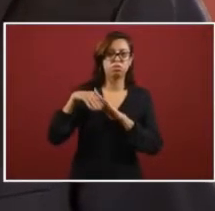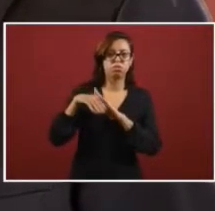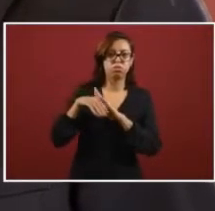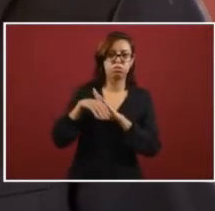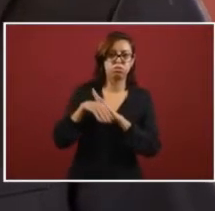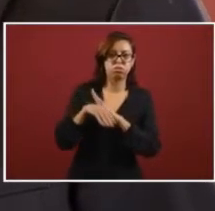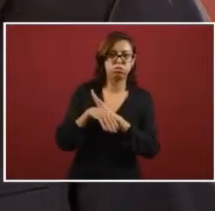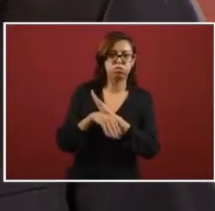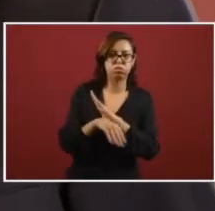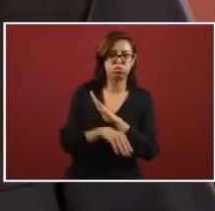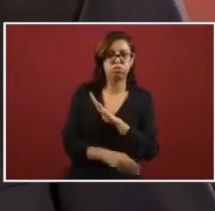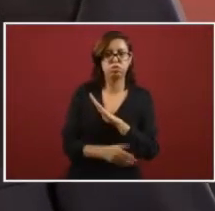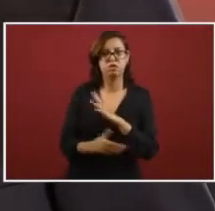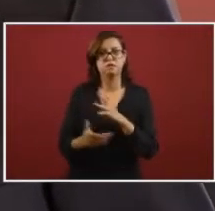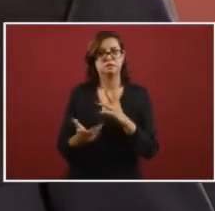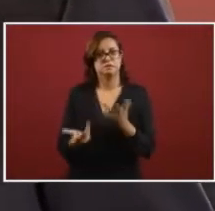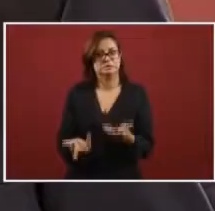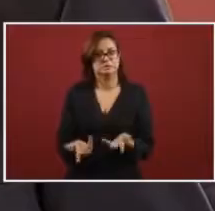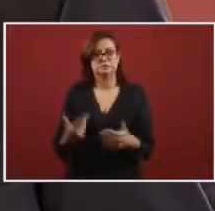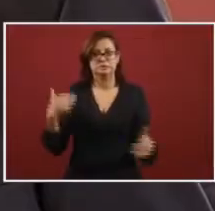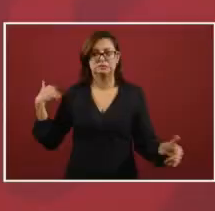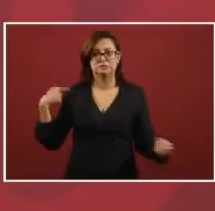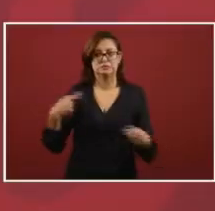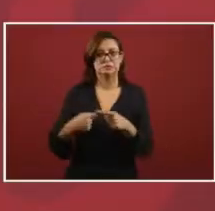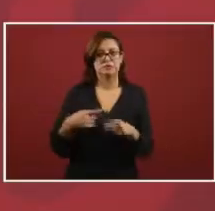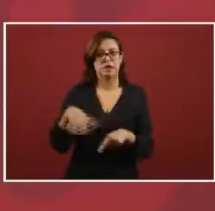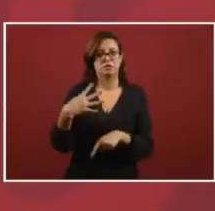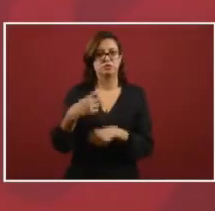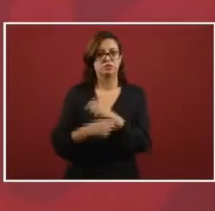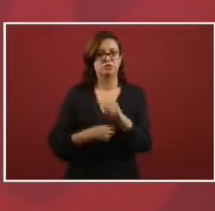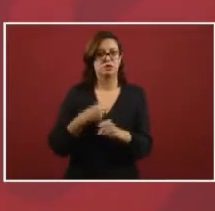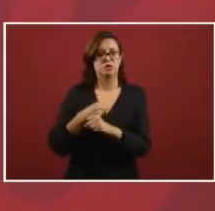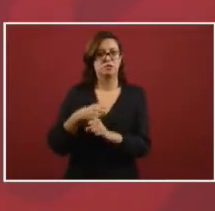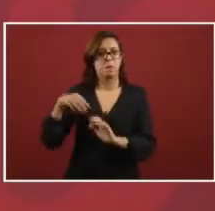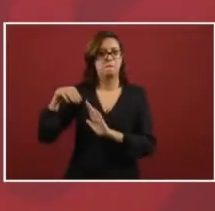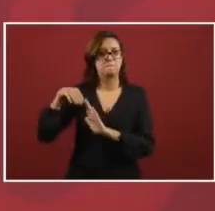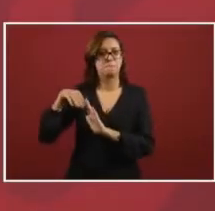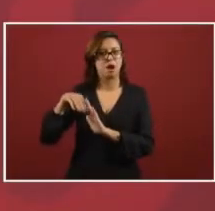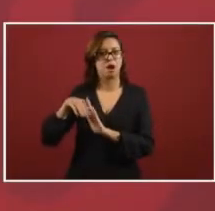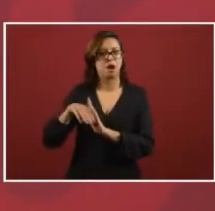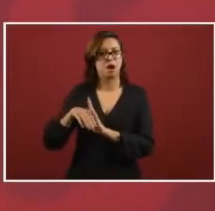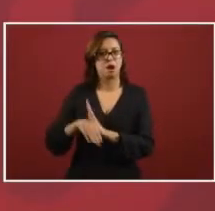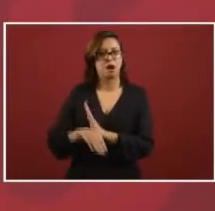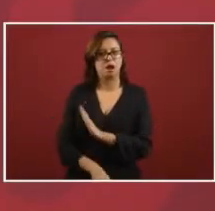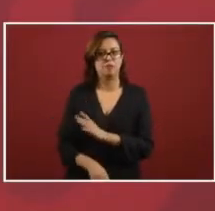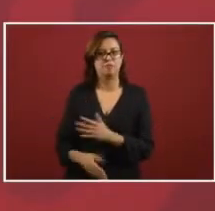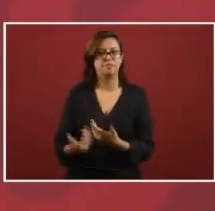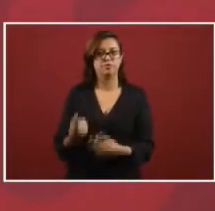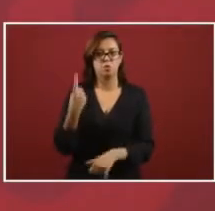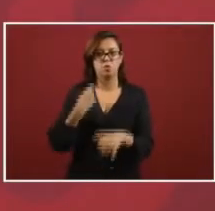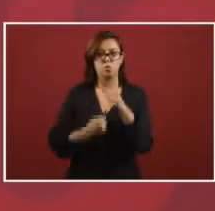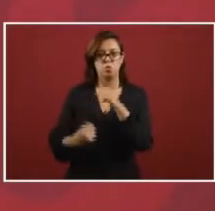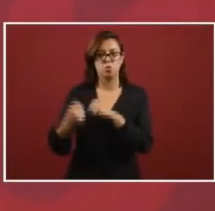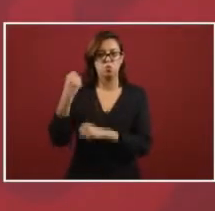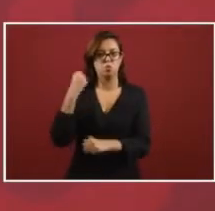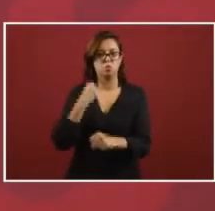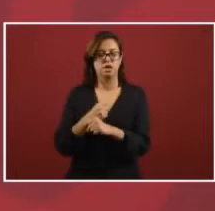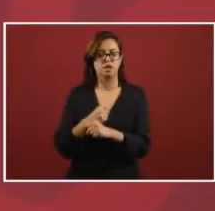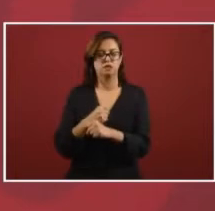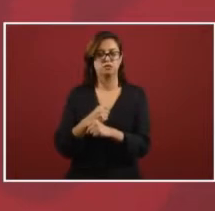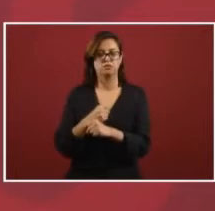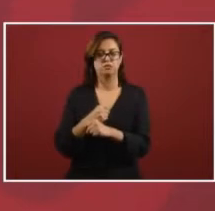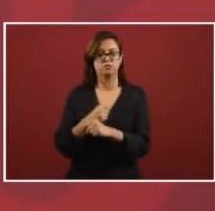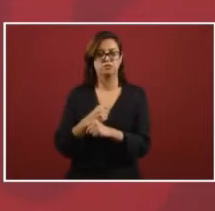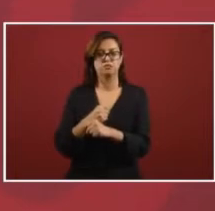fall that started or decline that started 14 years ago and